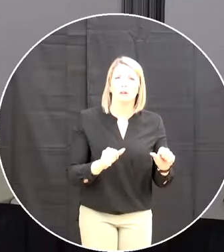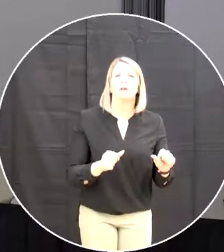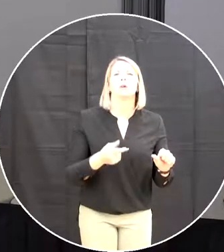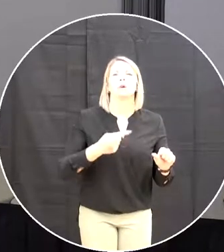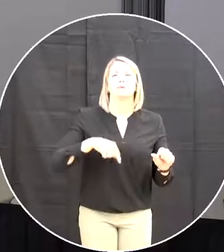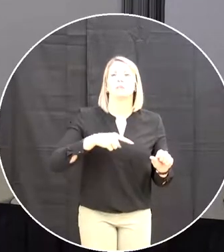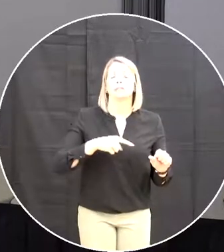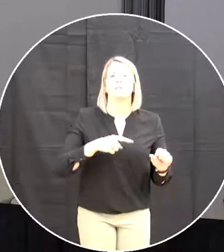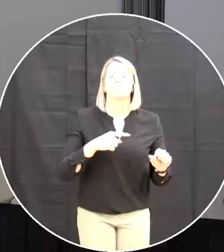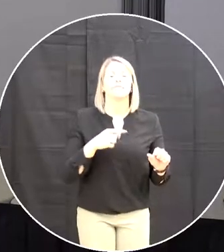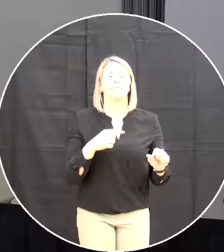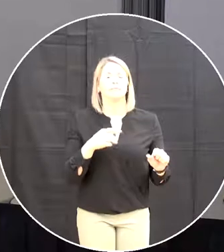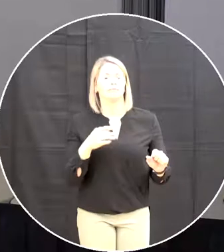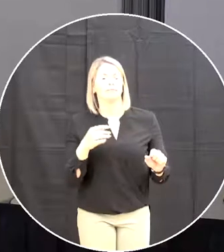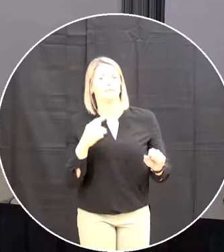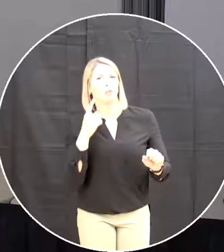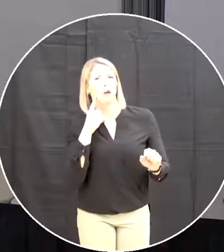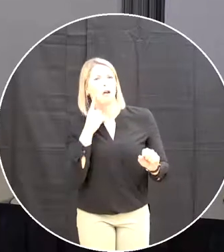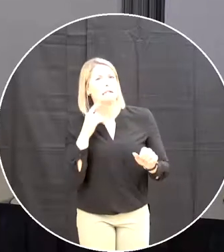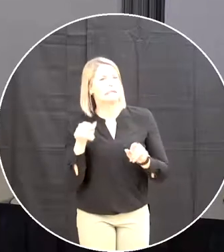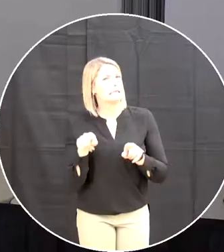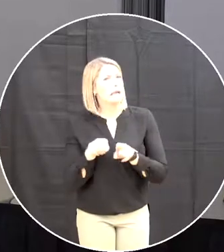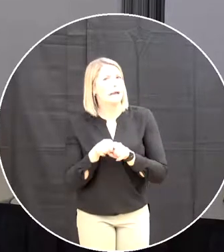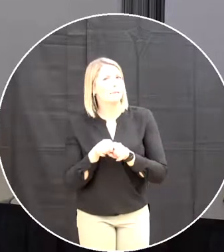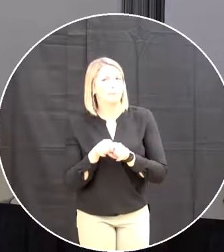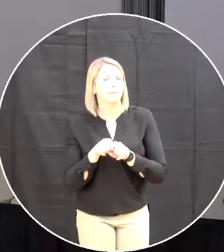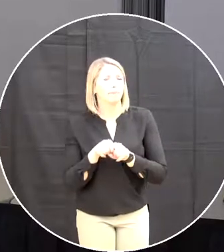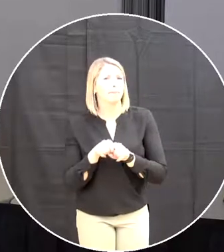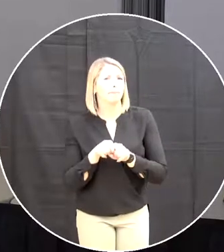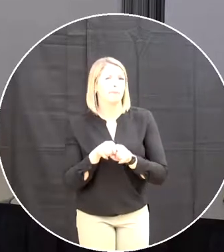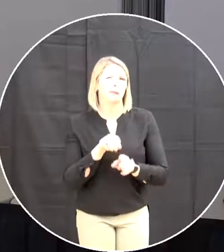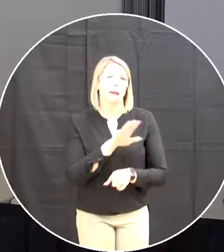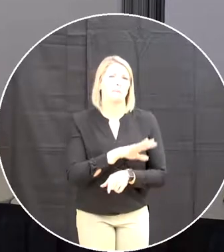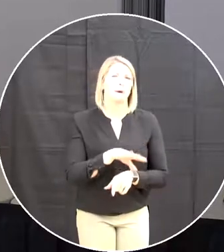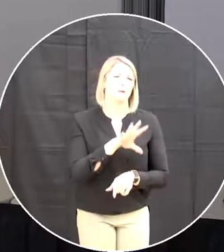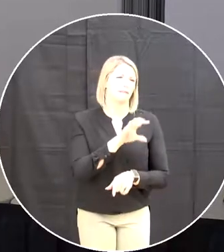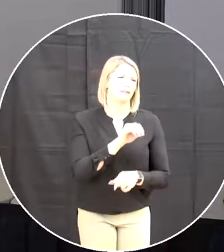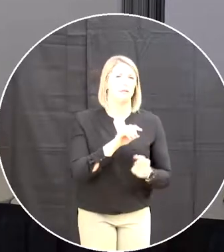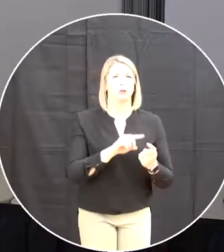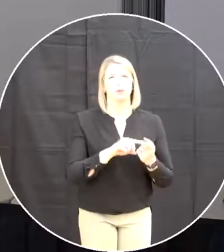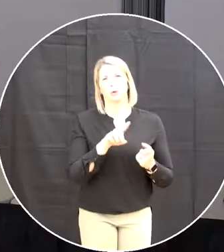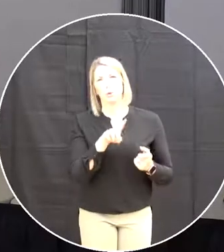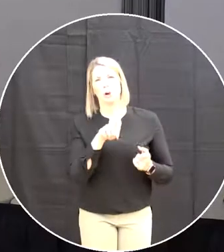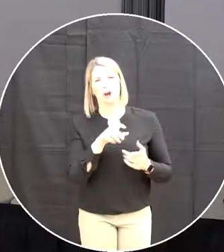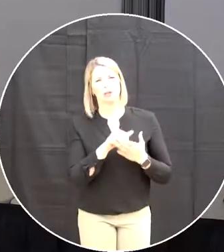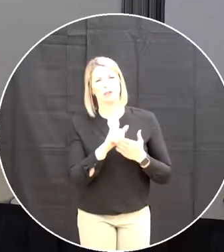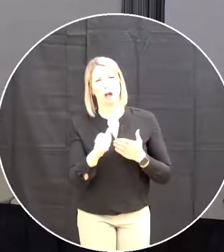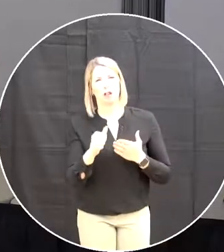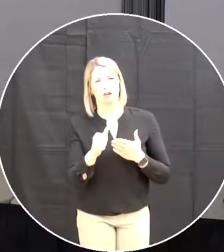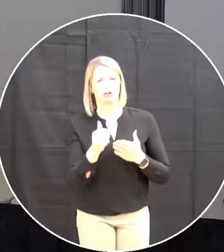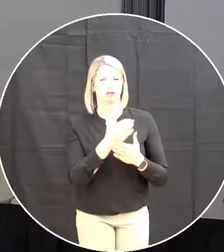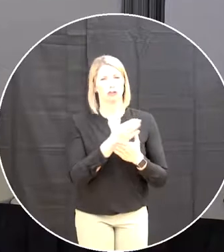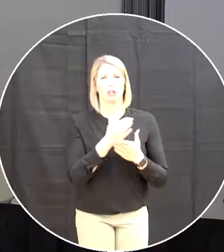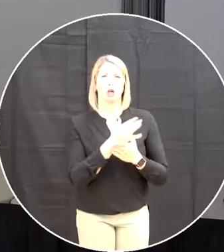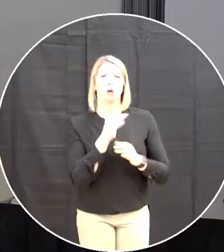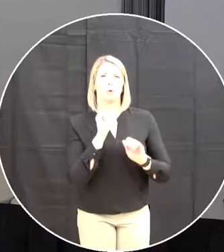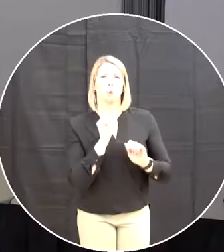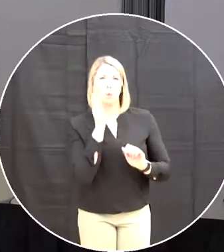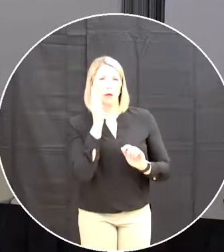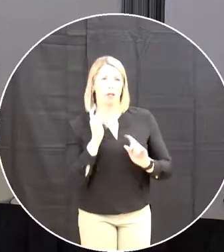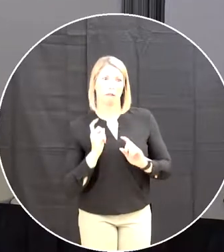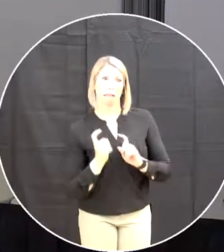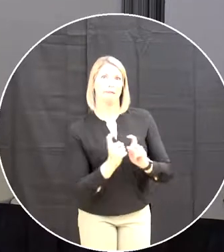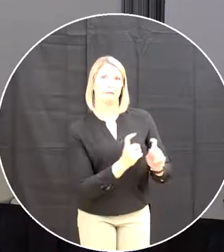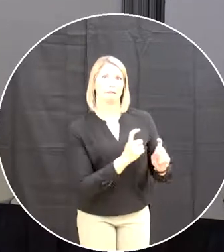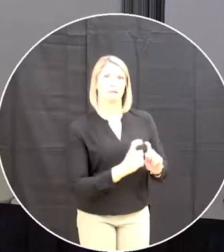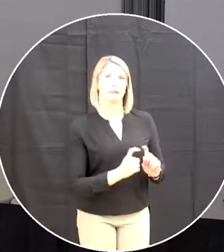certificates and or awarding amounts in the 50 to 100 dollar range so that just to recap the